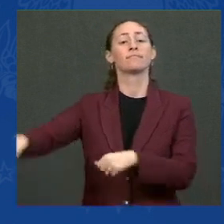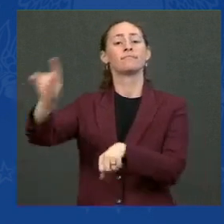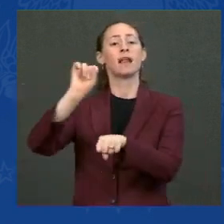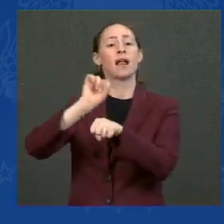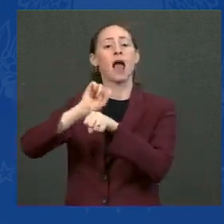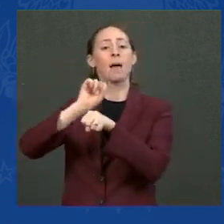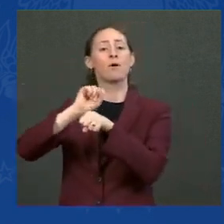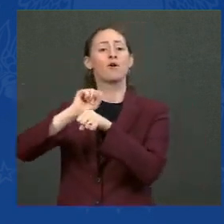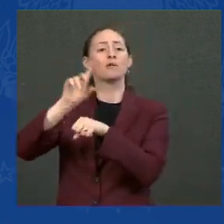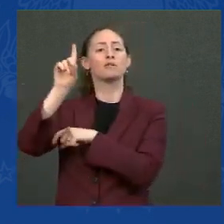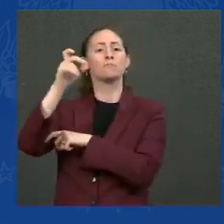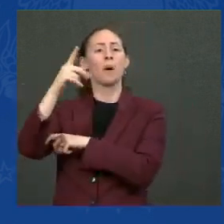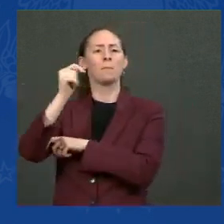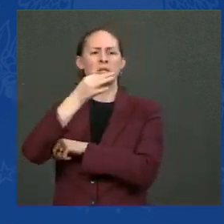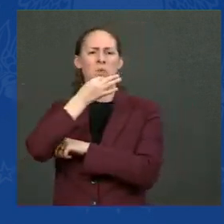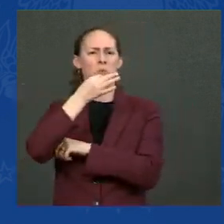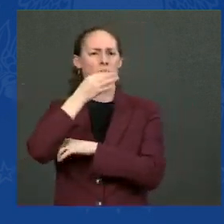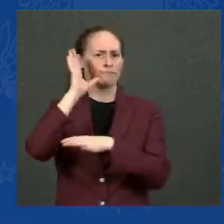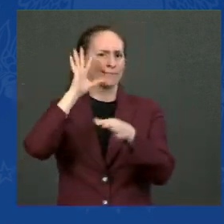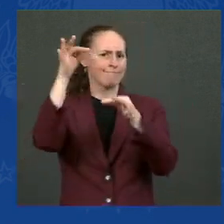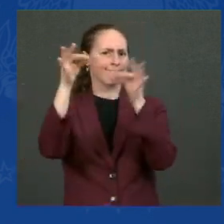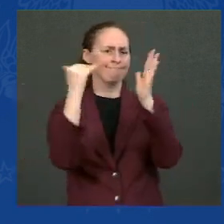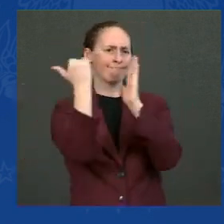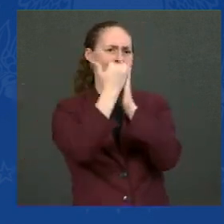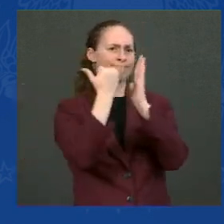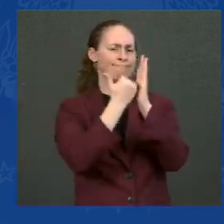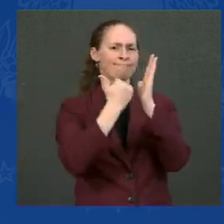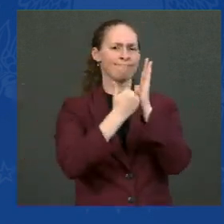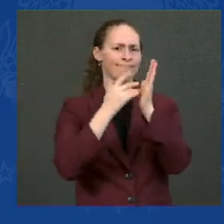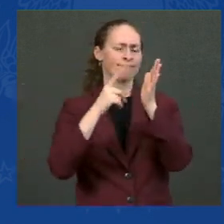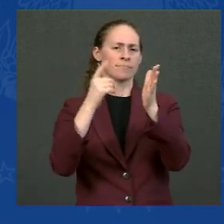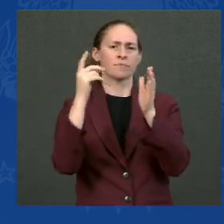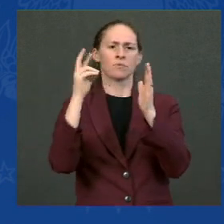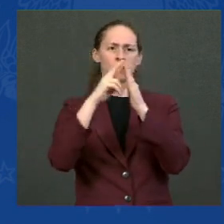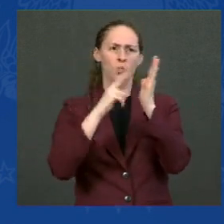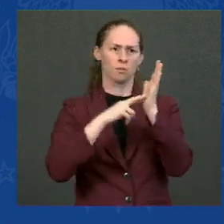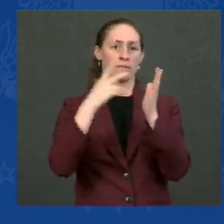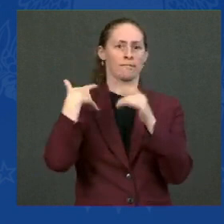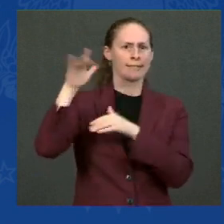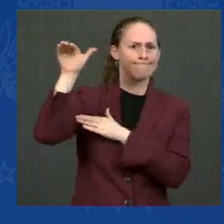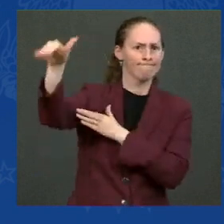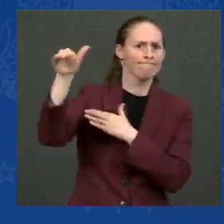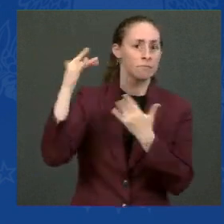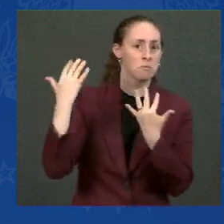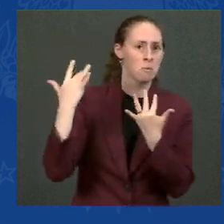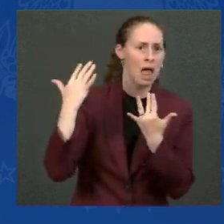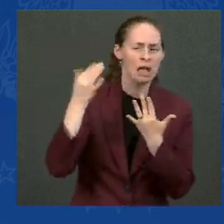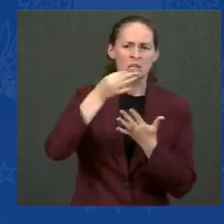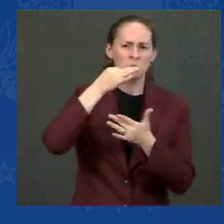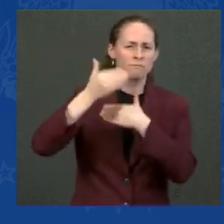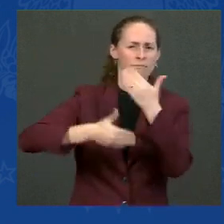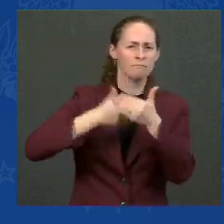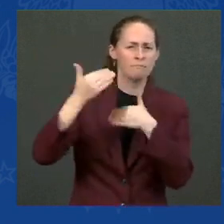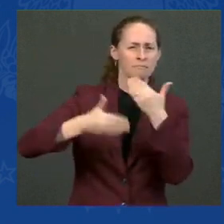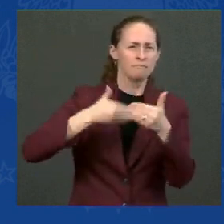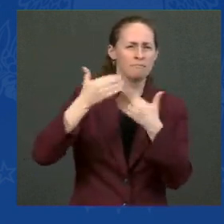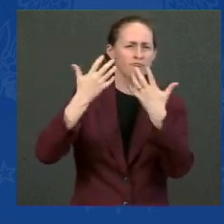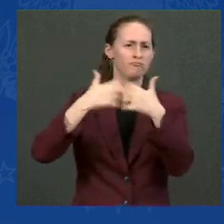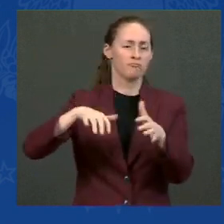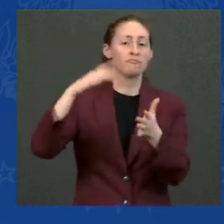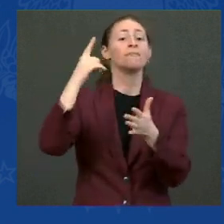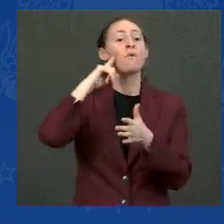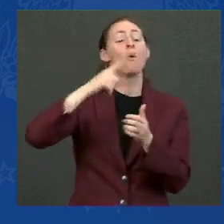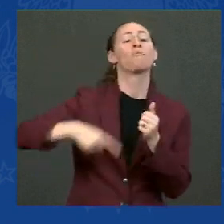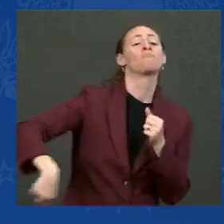an emergency rule, which I asked for several weeks ago, and they're going through the process, to require all employees